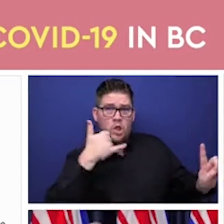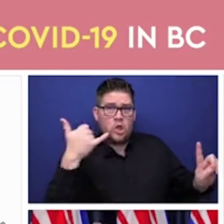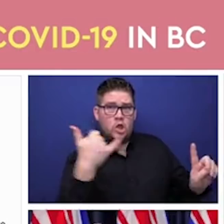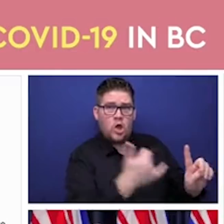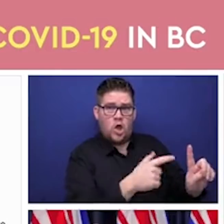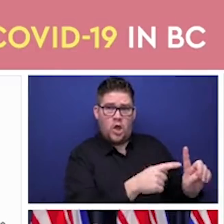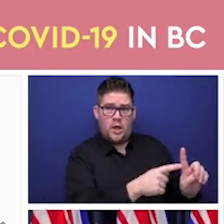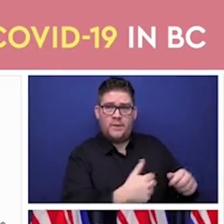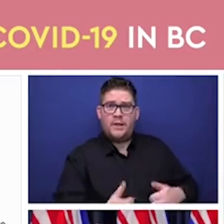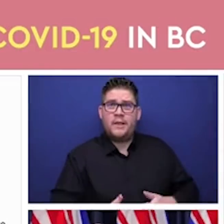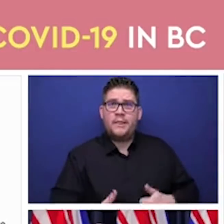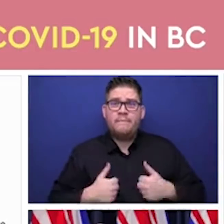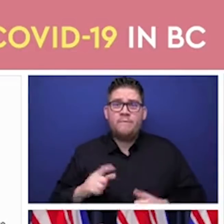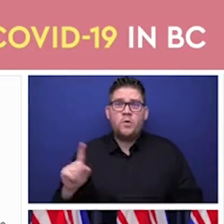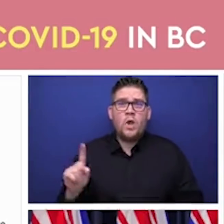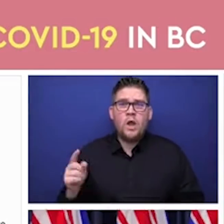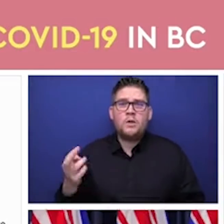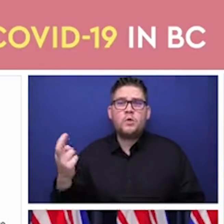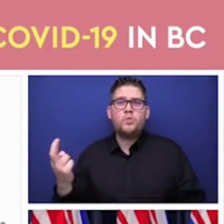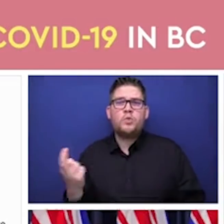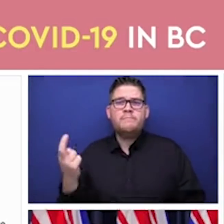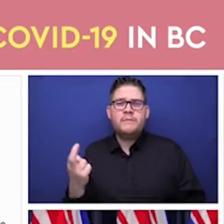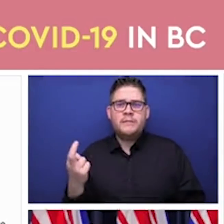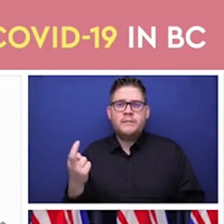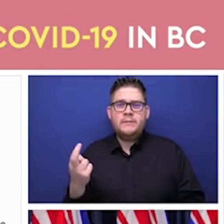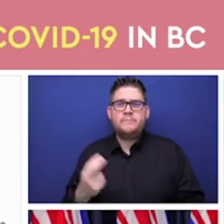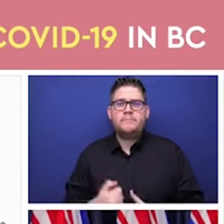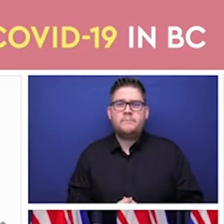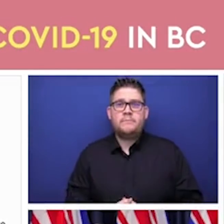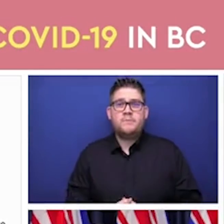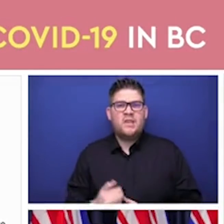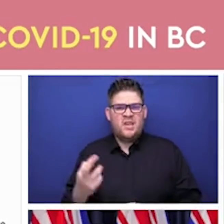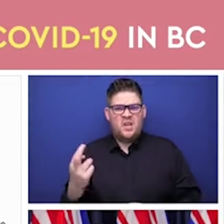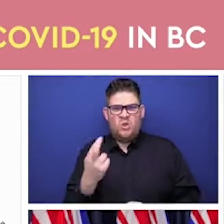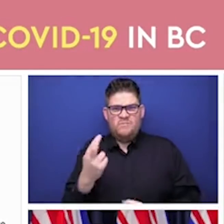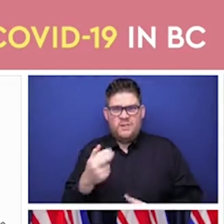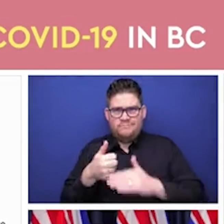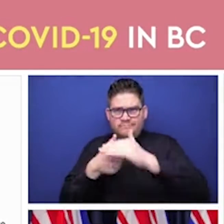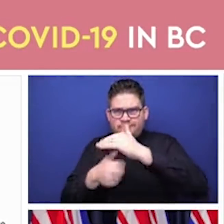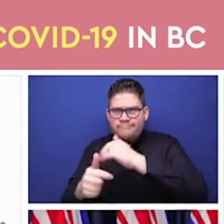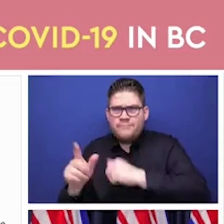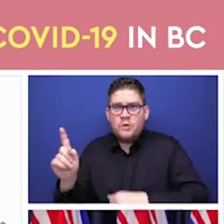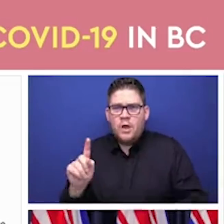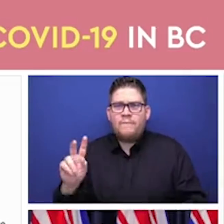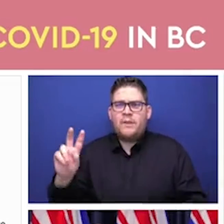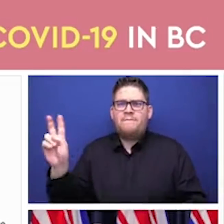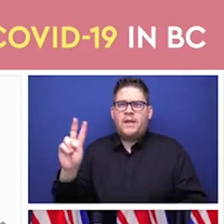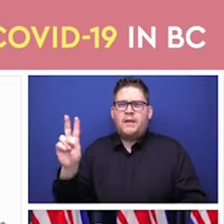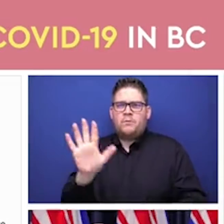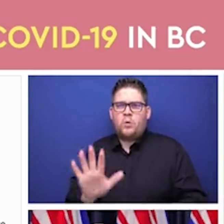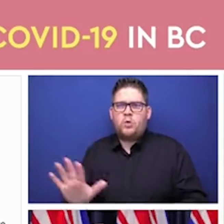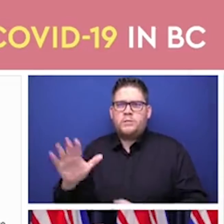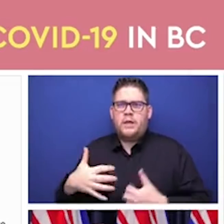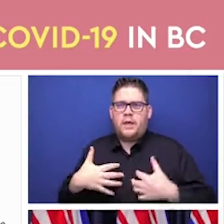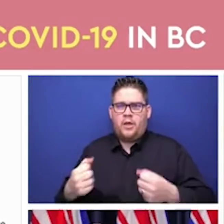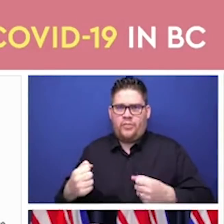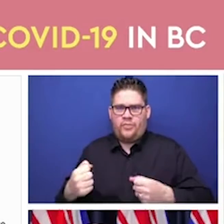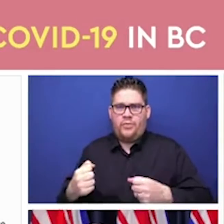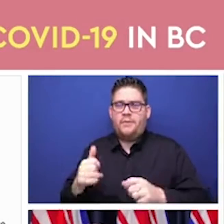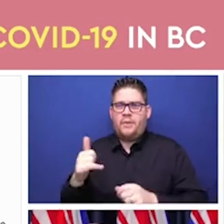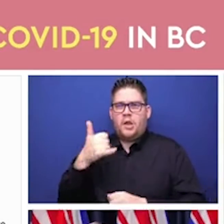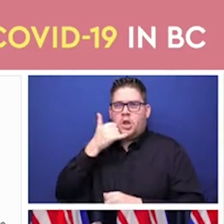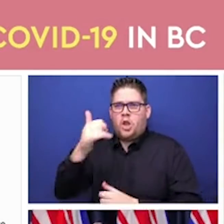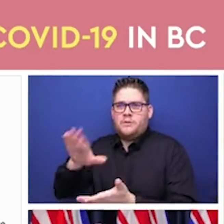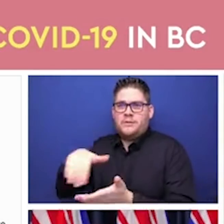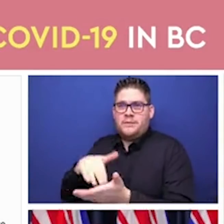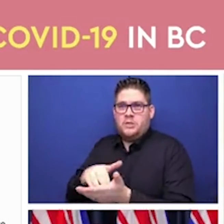March 15th, because she's 86. Born on, her year of birth was 1934. She'll talk to an agent, schedule an appointment,